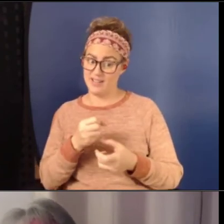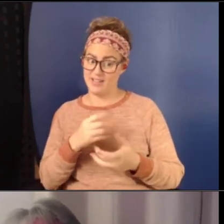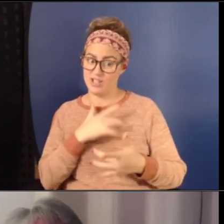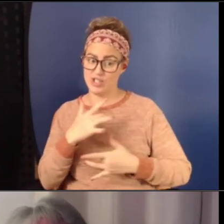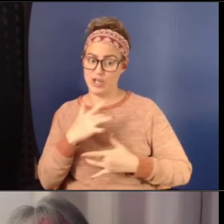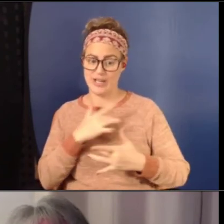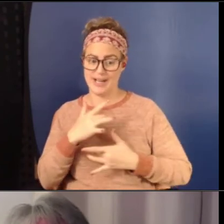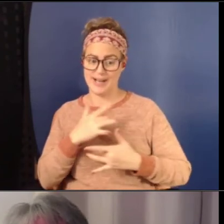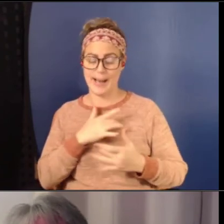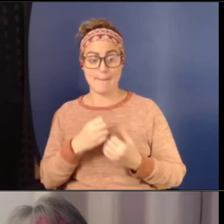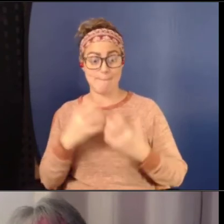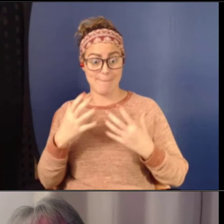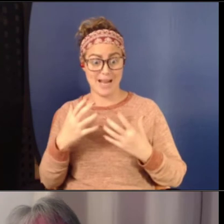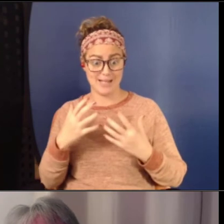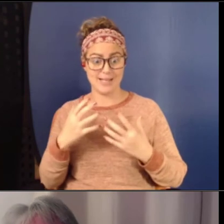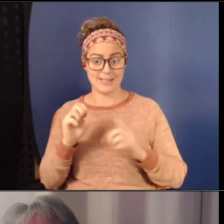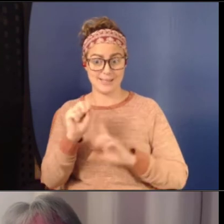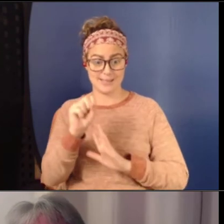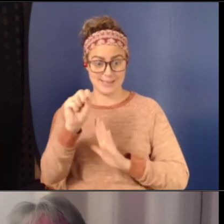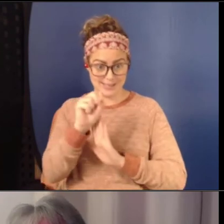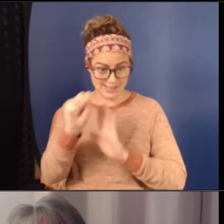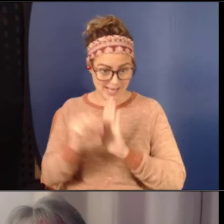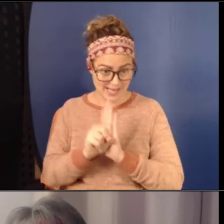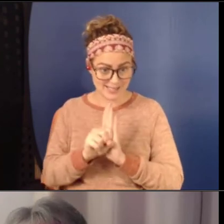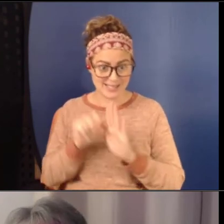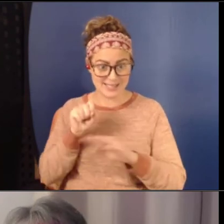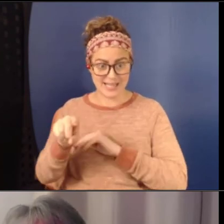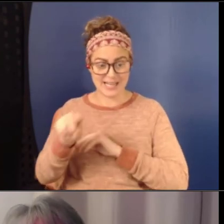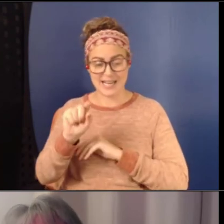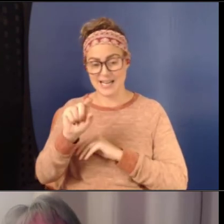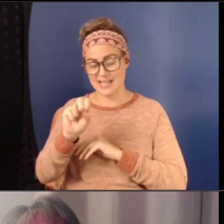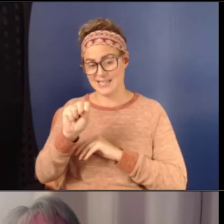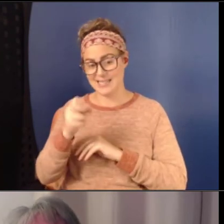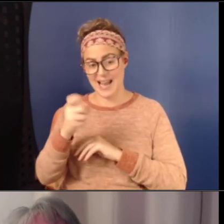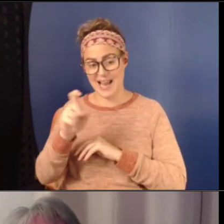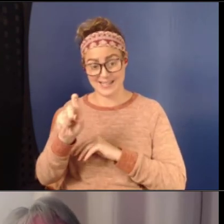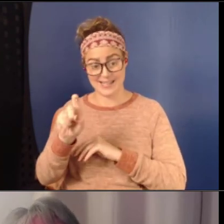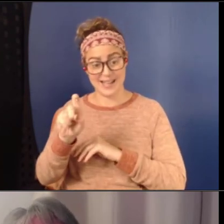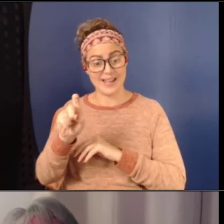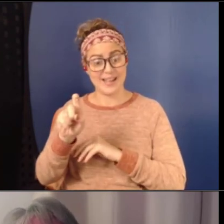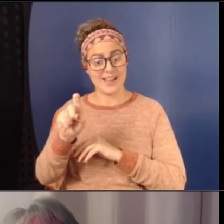in many states, just sending a sex can actually put you on a sex offender list. Right.